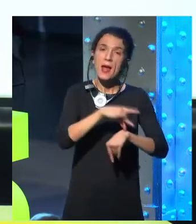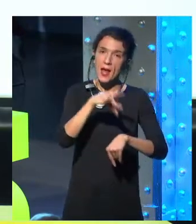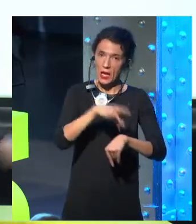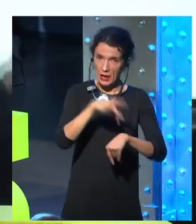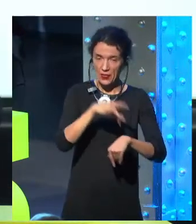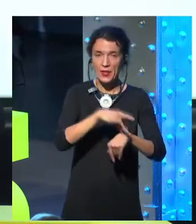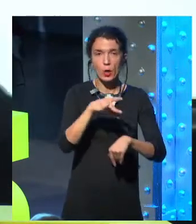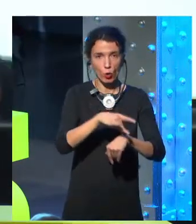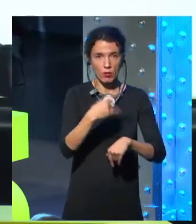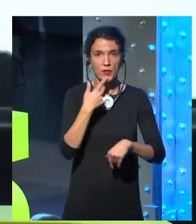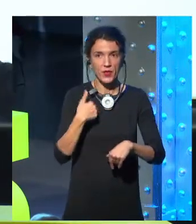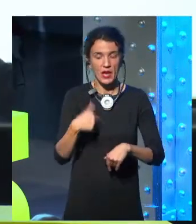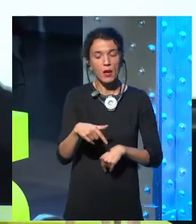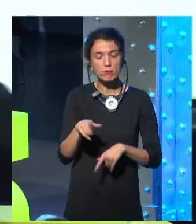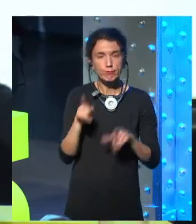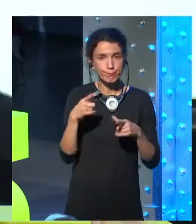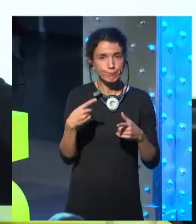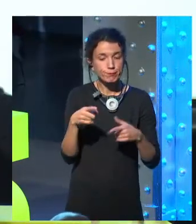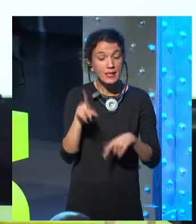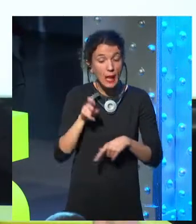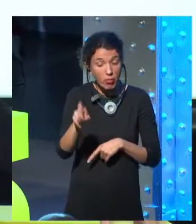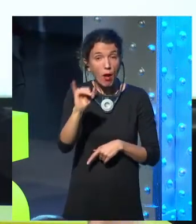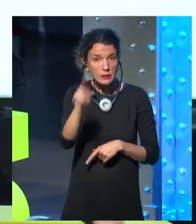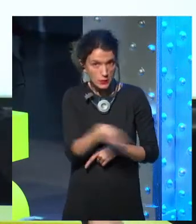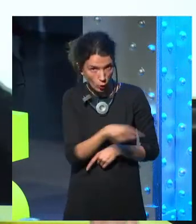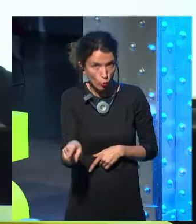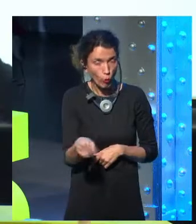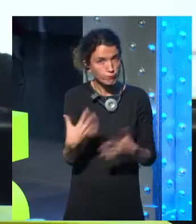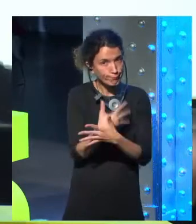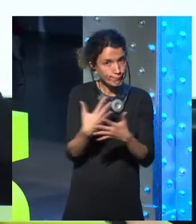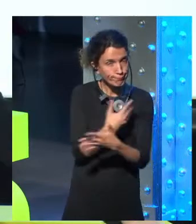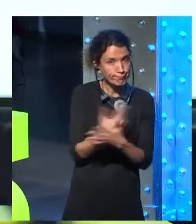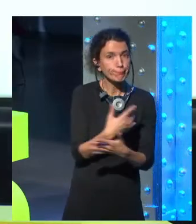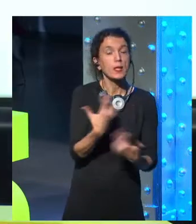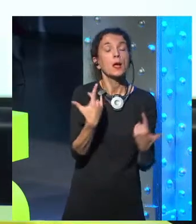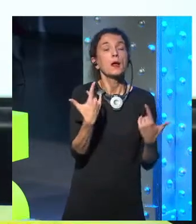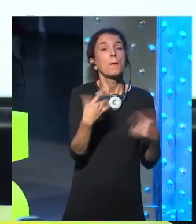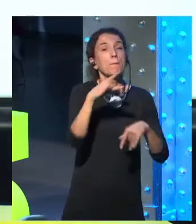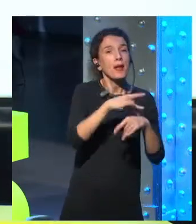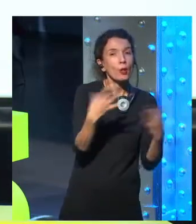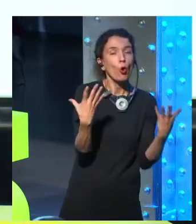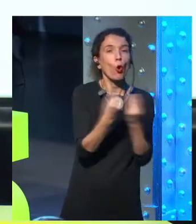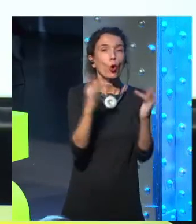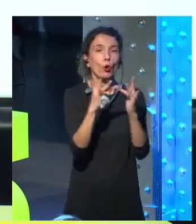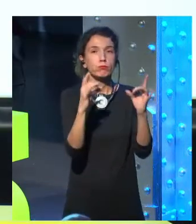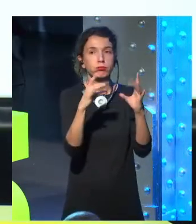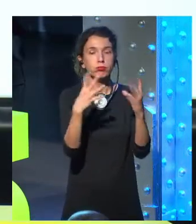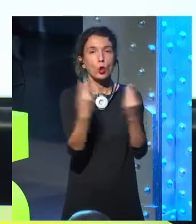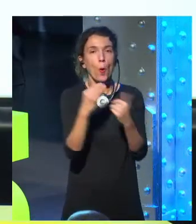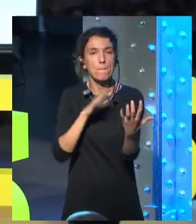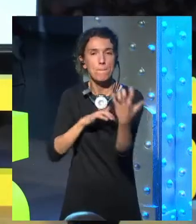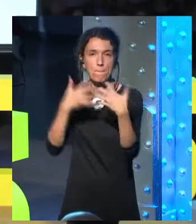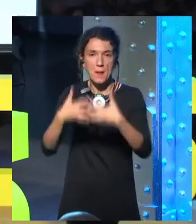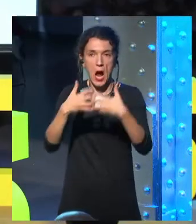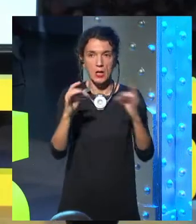will outperform any single standalone AI system that's made outside, and it will also outperform any single